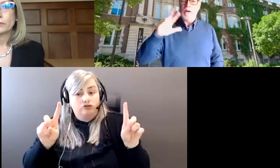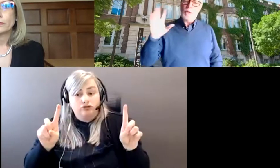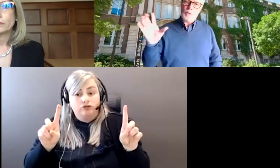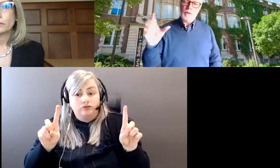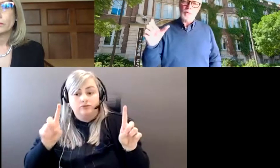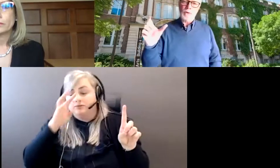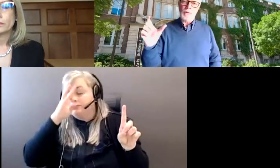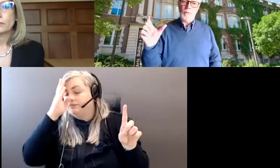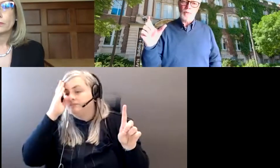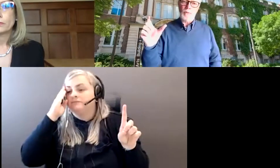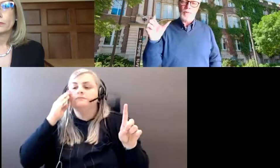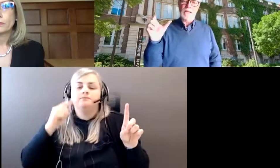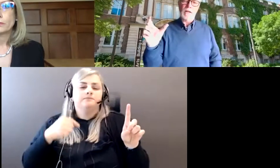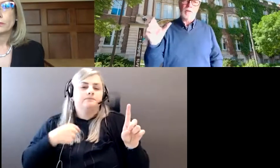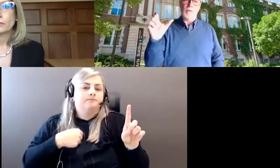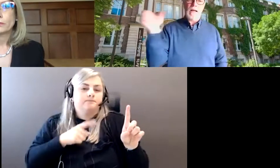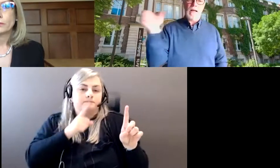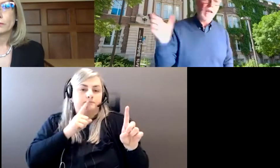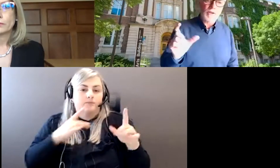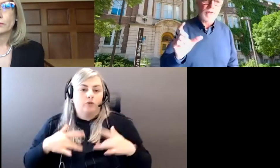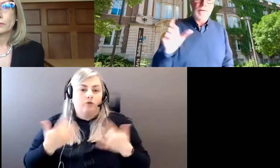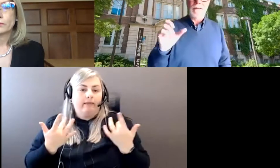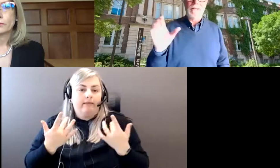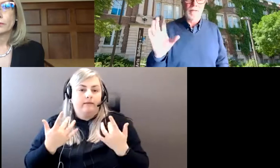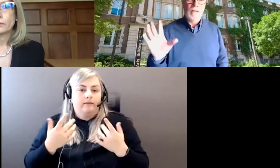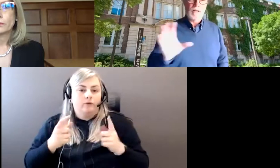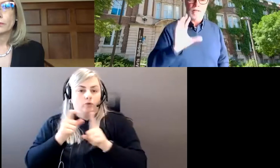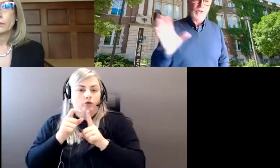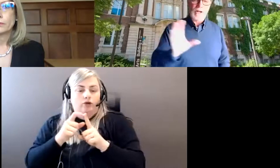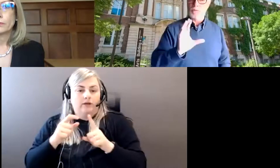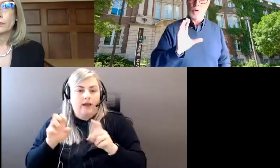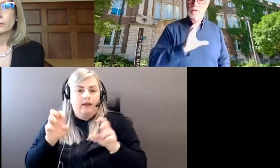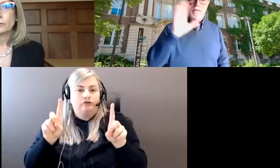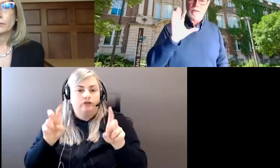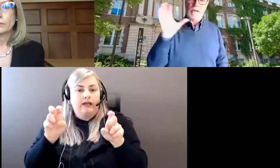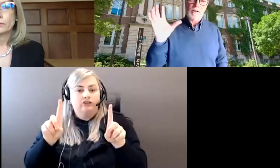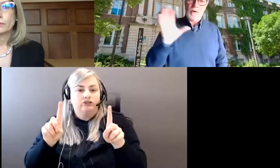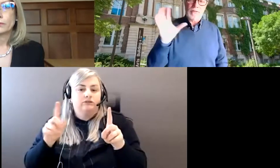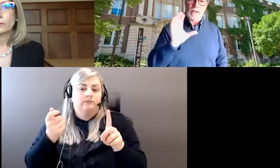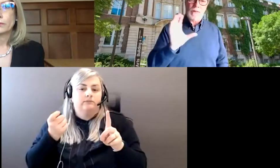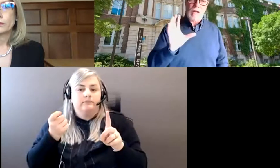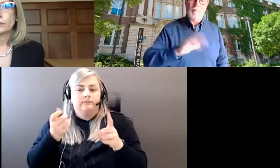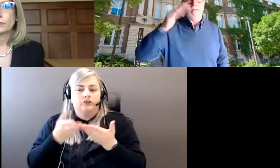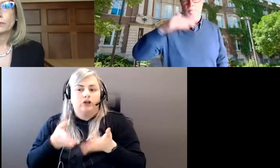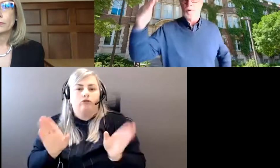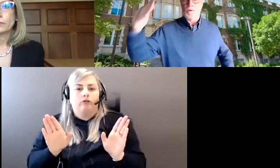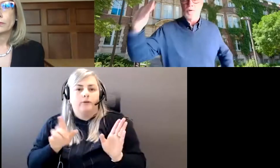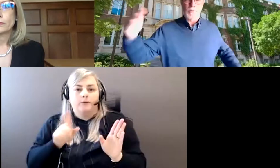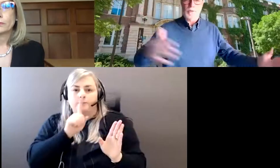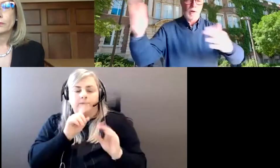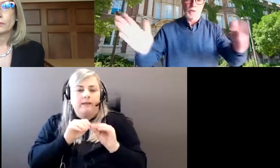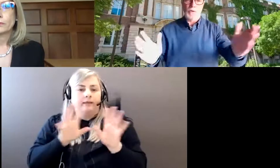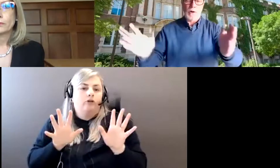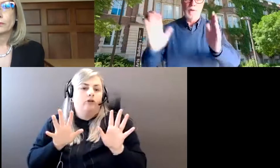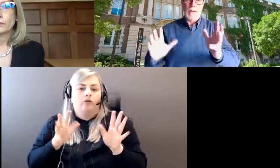I'm not thrilled with, with that title. Education is somewhat general and it's not clear exactly what that means as opposed to say